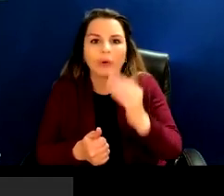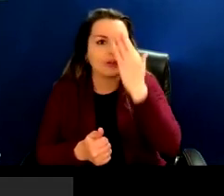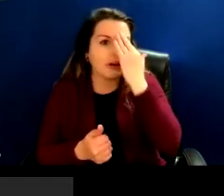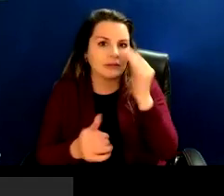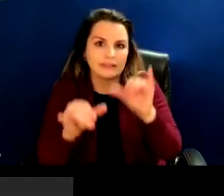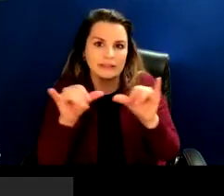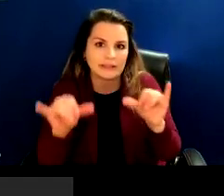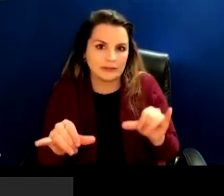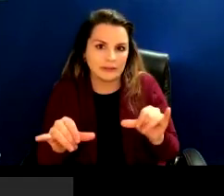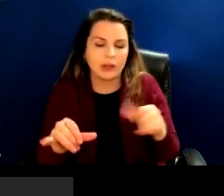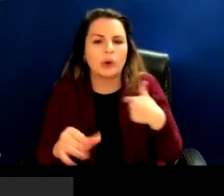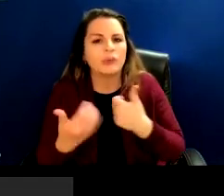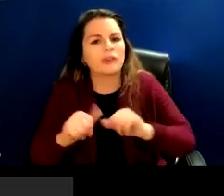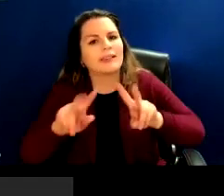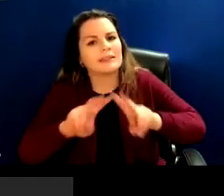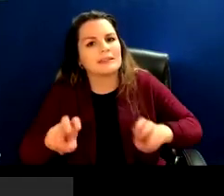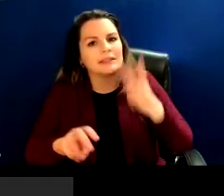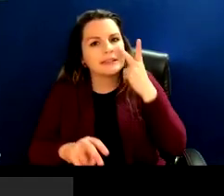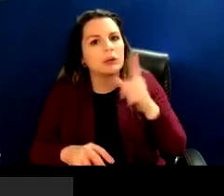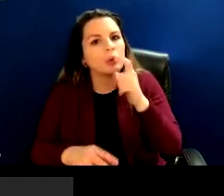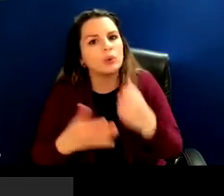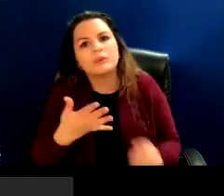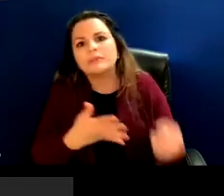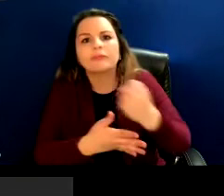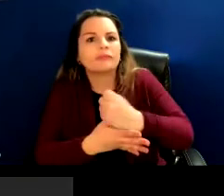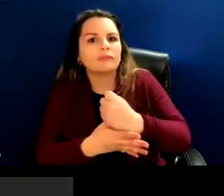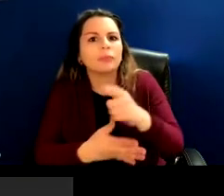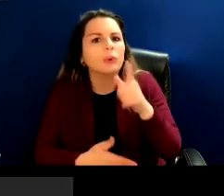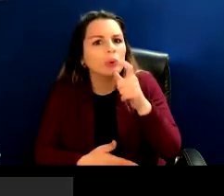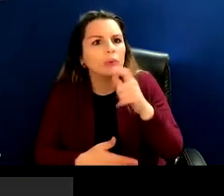of things we really want to understand and know and care about more deeply.